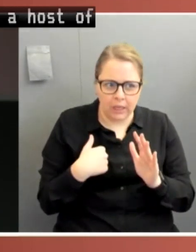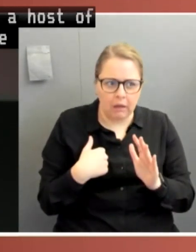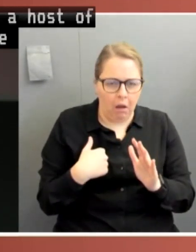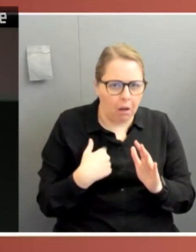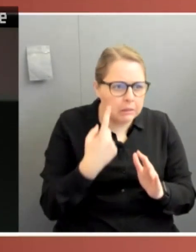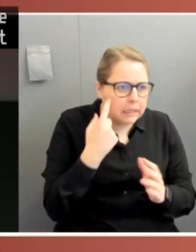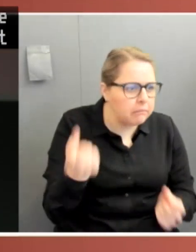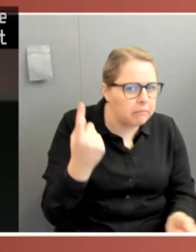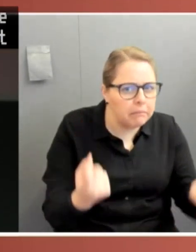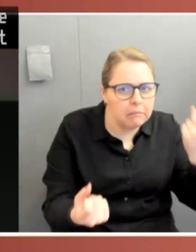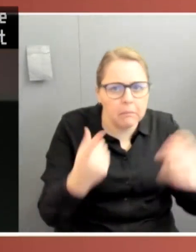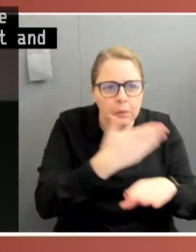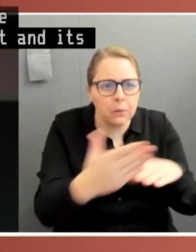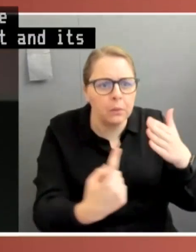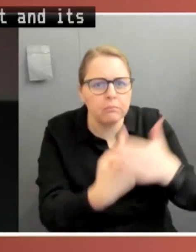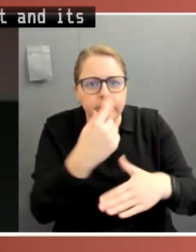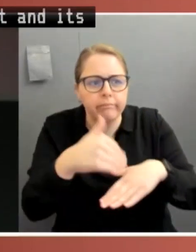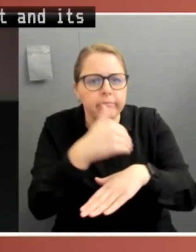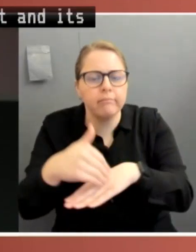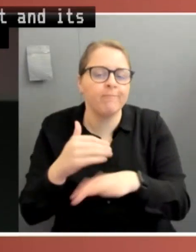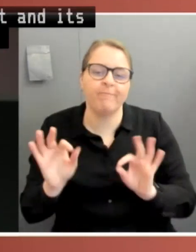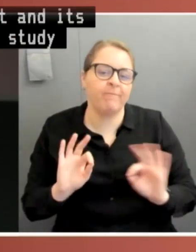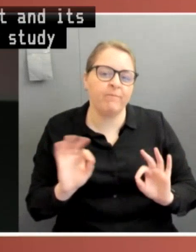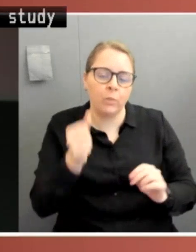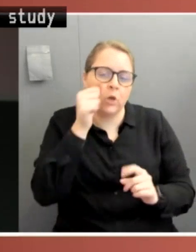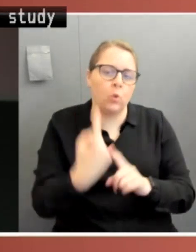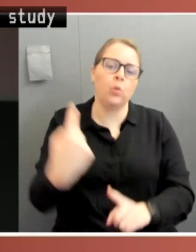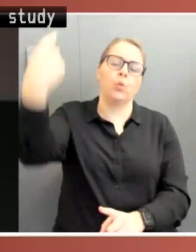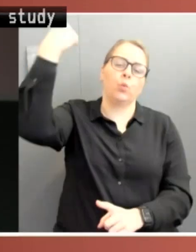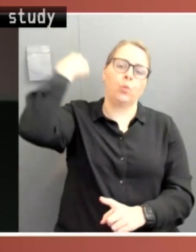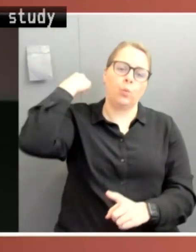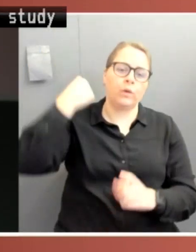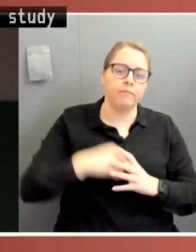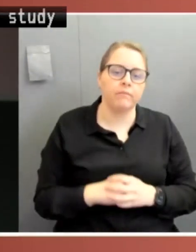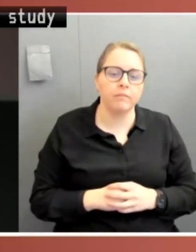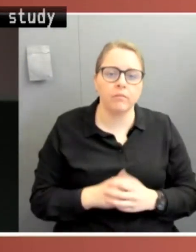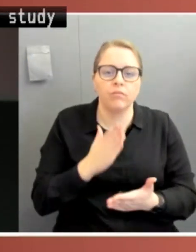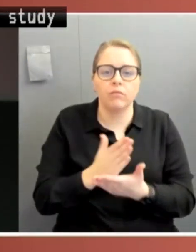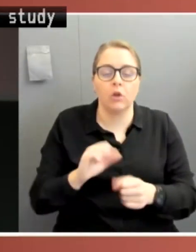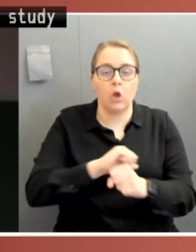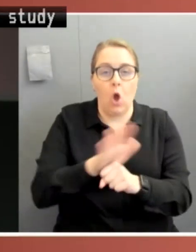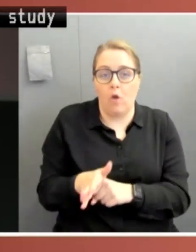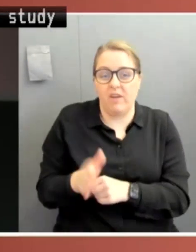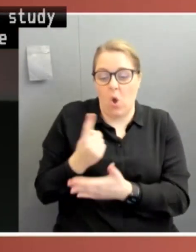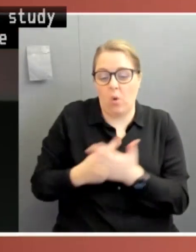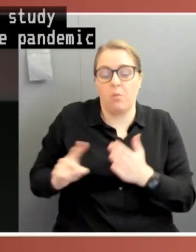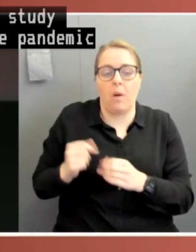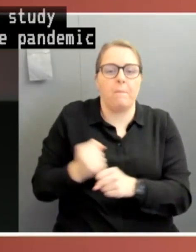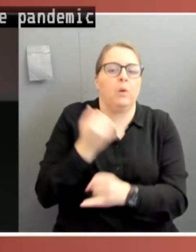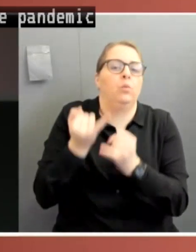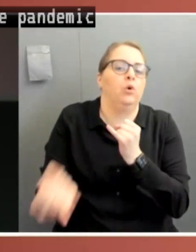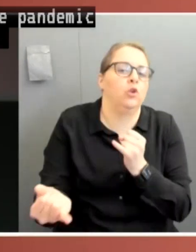What the study shows is, in fact, that the pandemic exacerbated known problems within Parliament. It brought to the surface